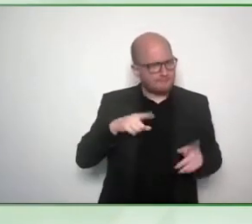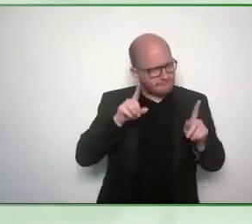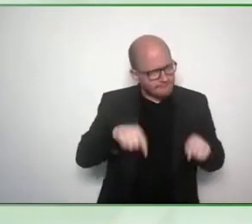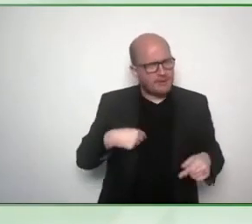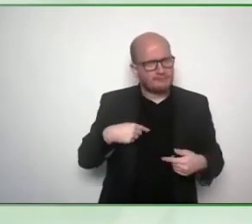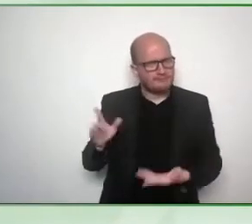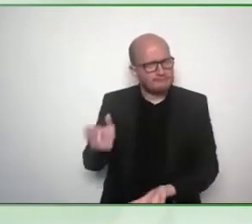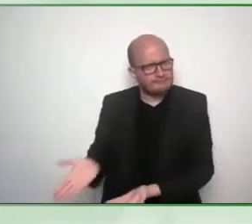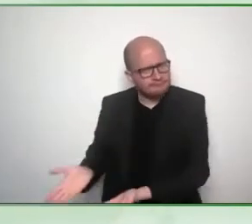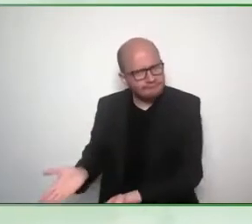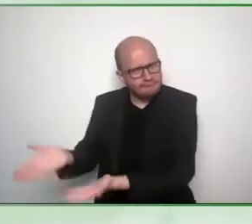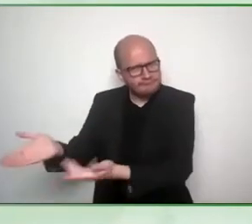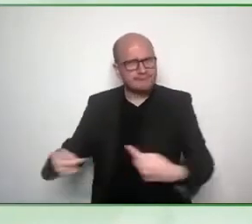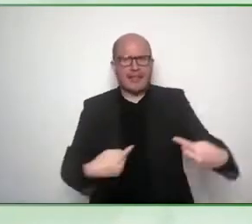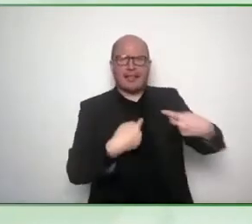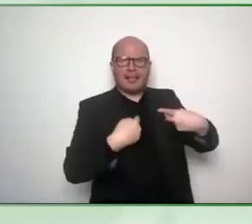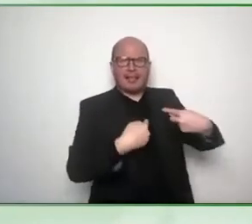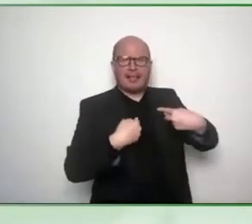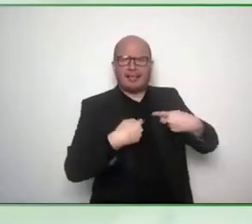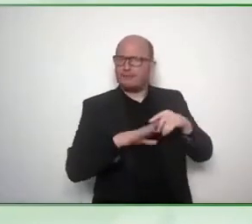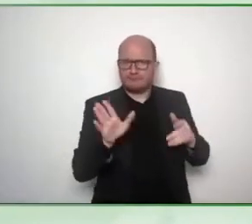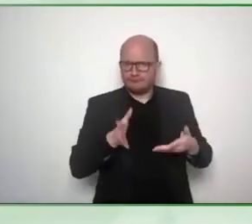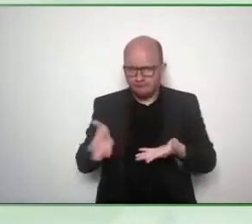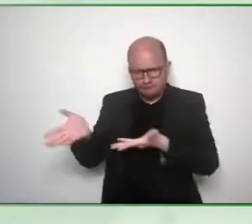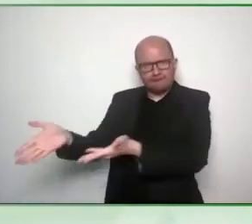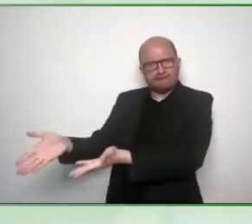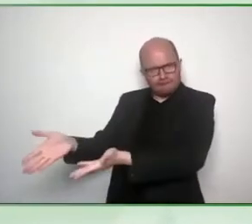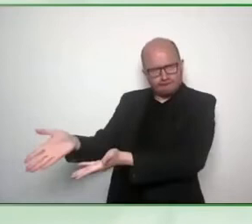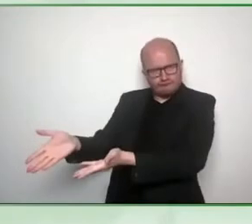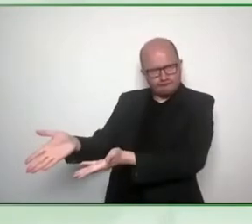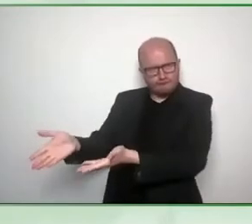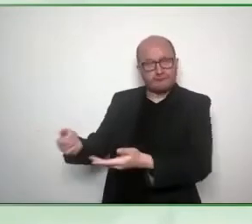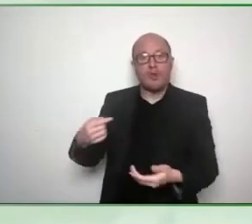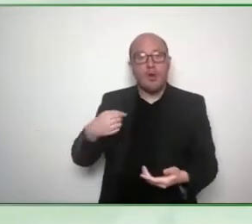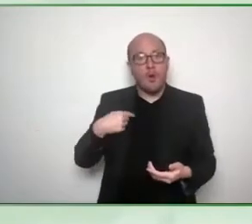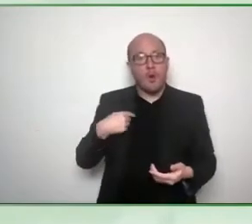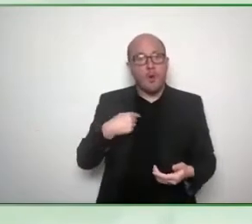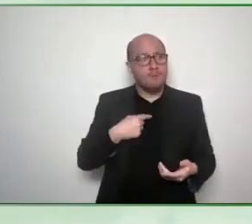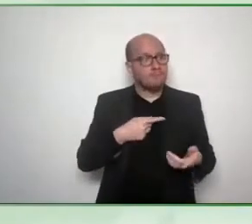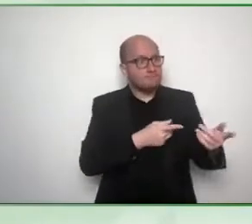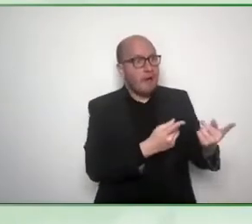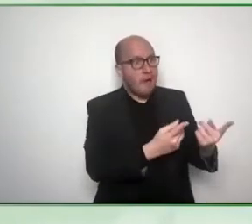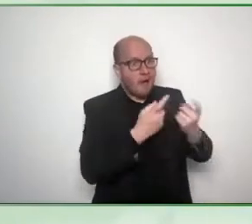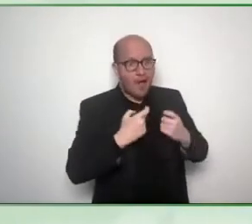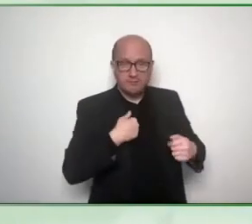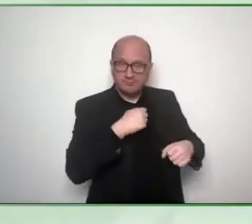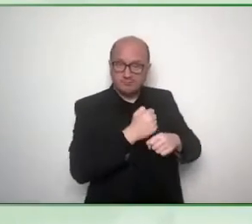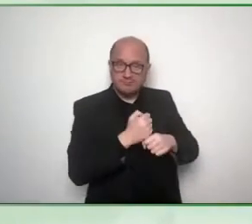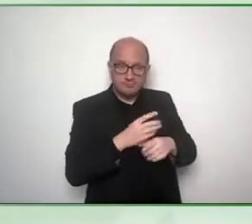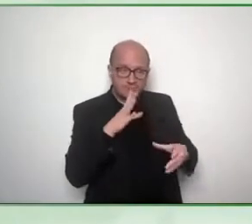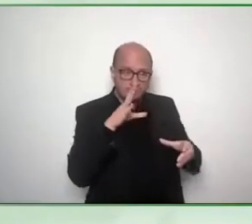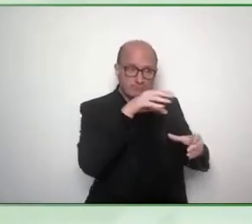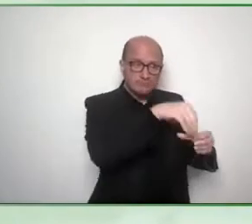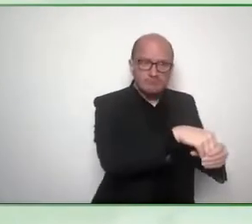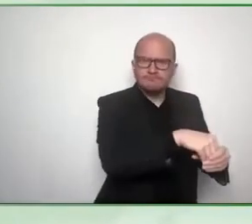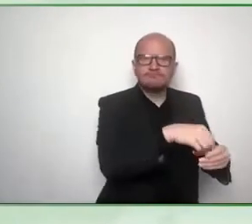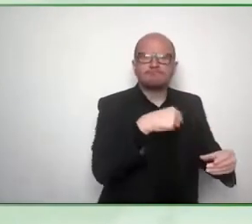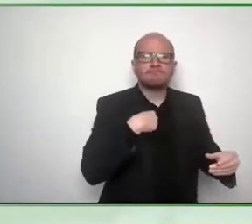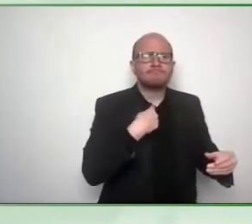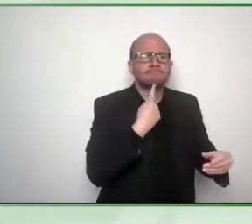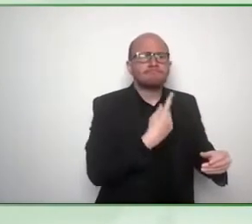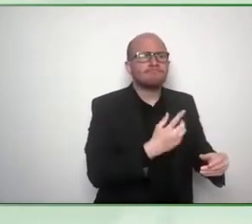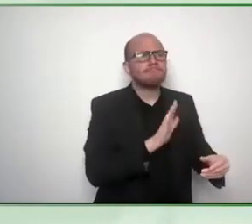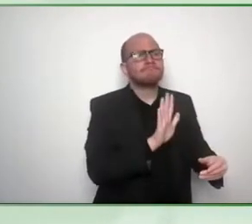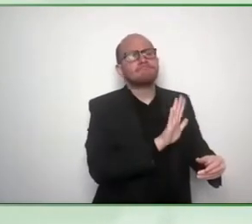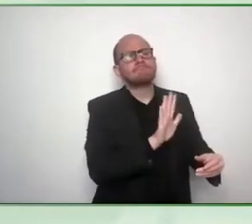recommending that individual for that position recommending them for that opportunity and the person who is or the organization who's trying